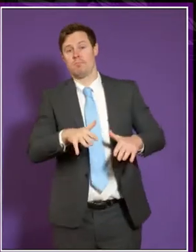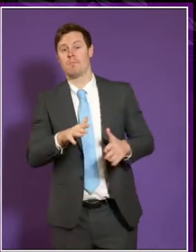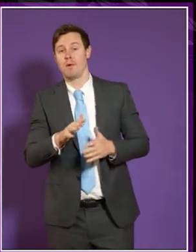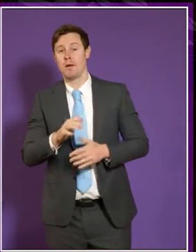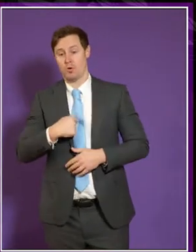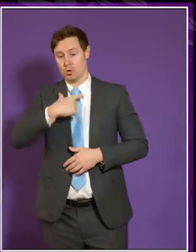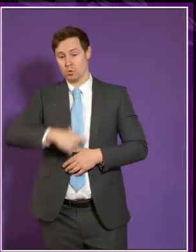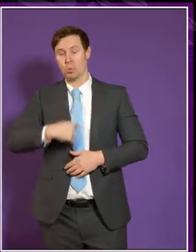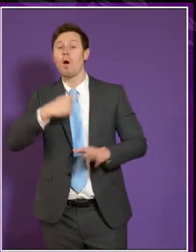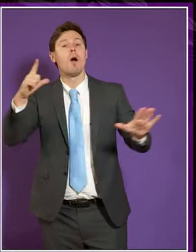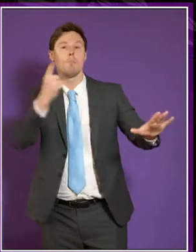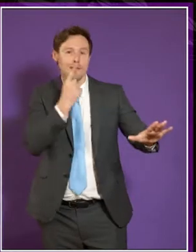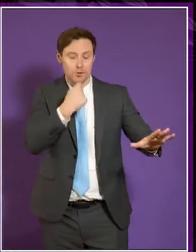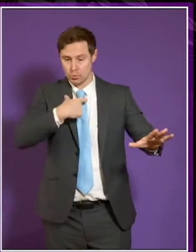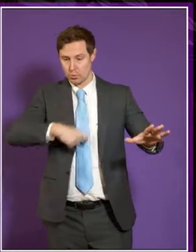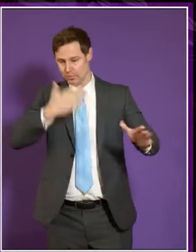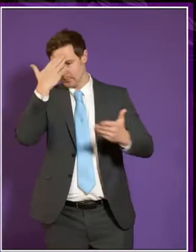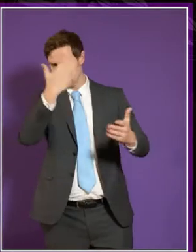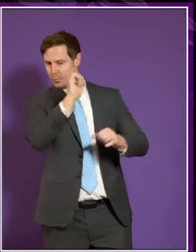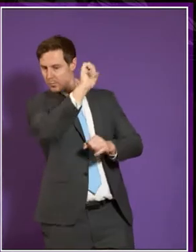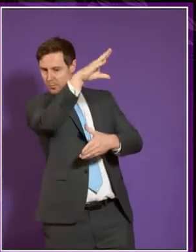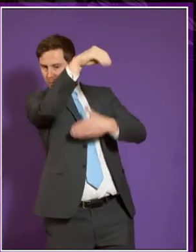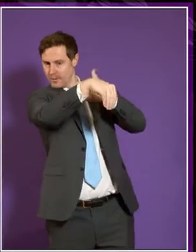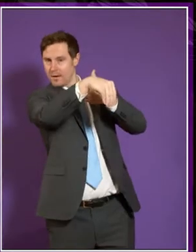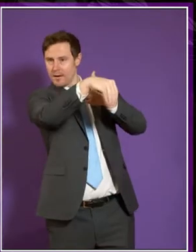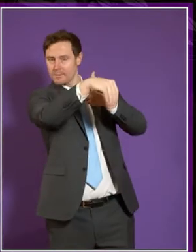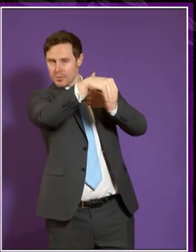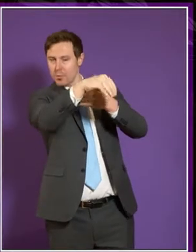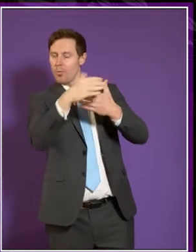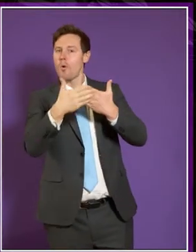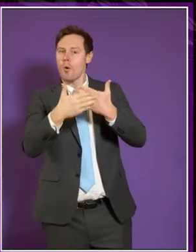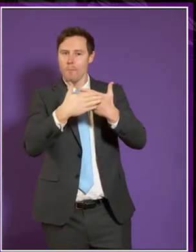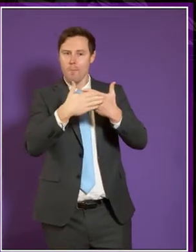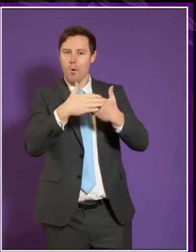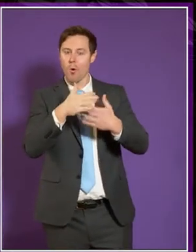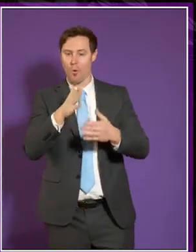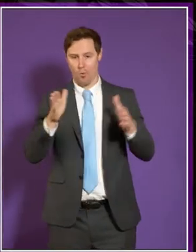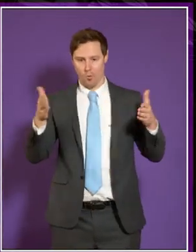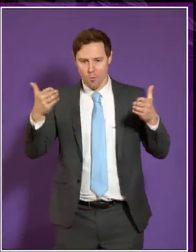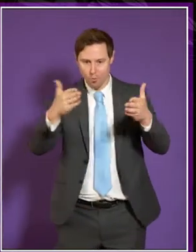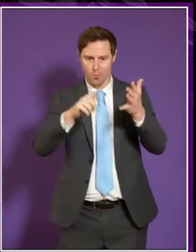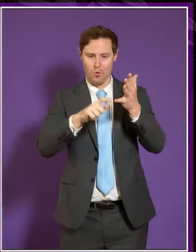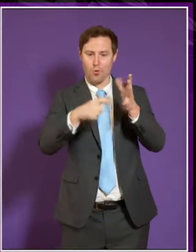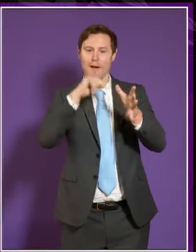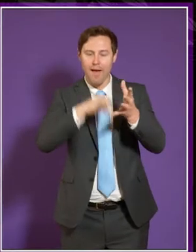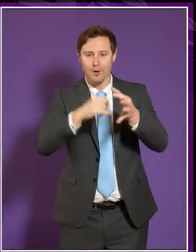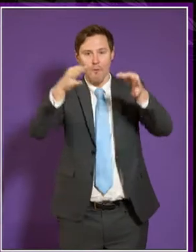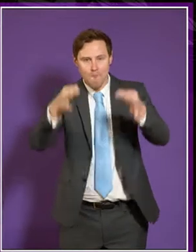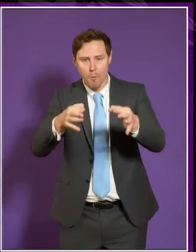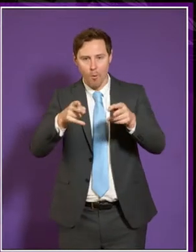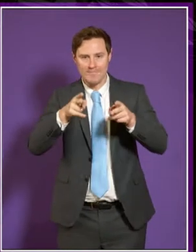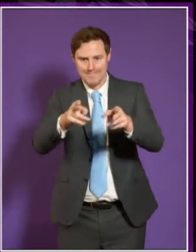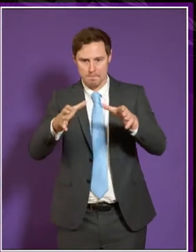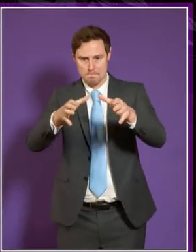not necessarily, or the potential student might not know that. So the more it's done through the UCAS formal system, the better.